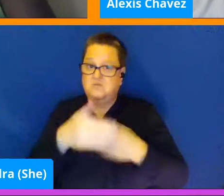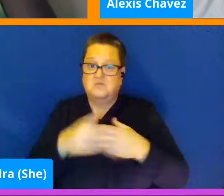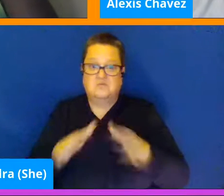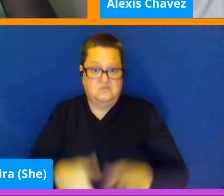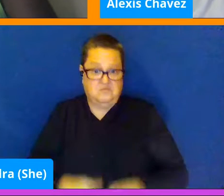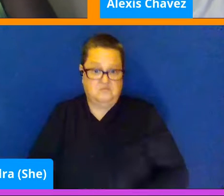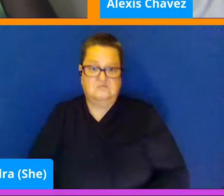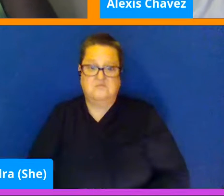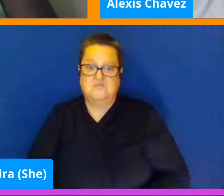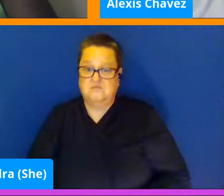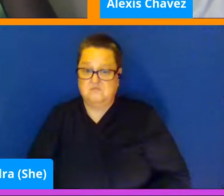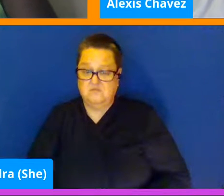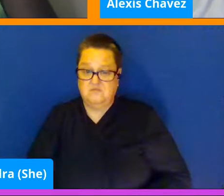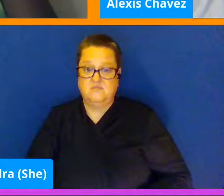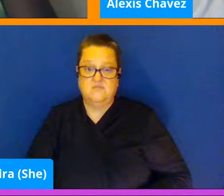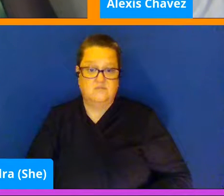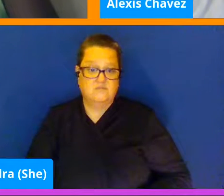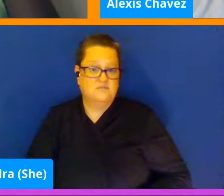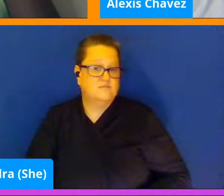Yeah.